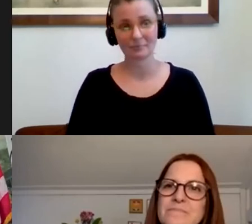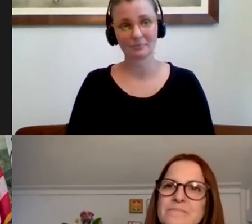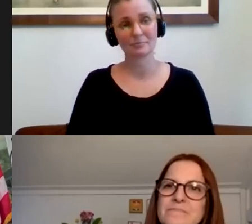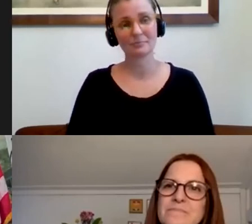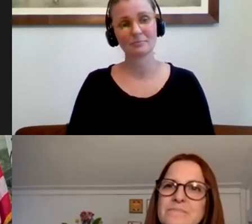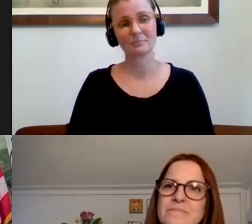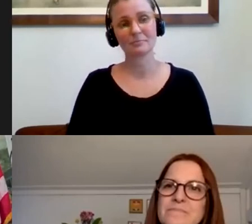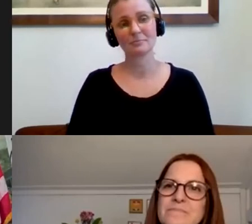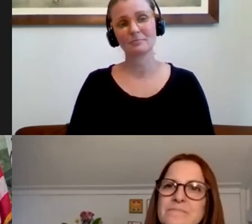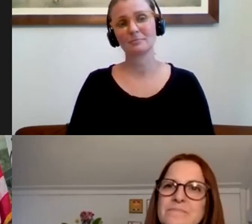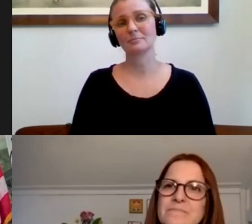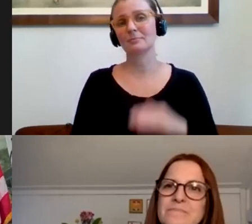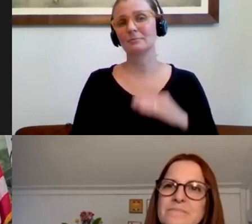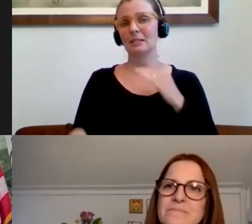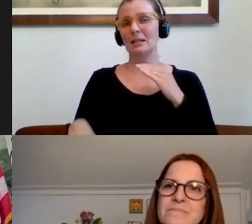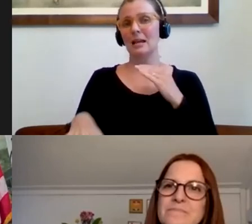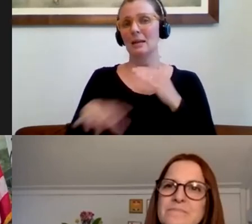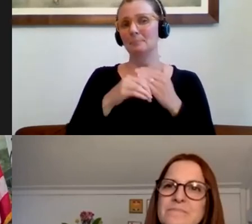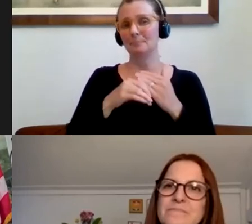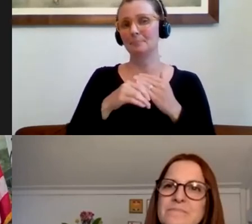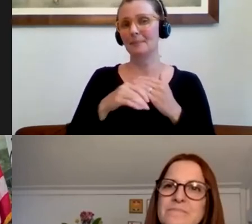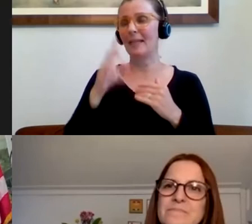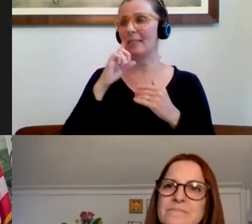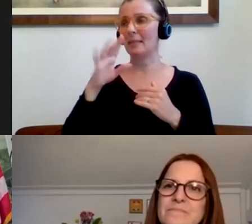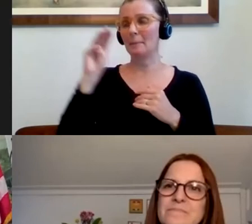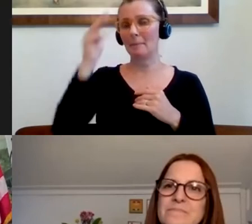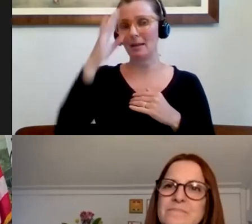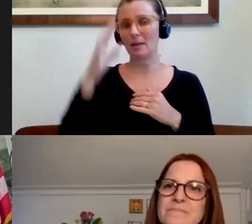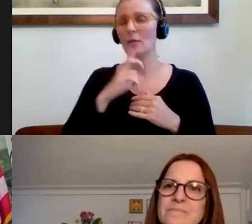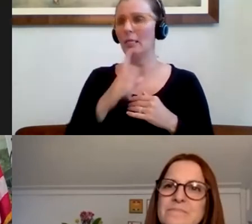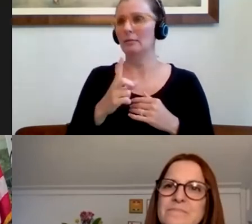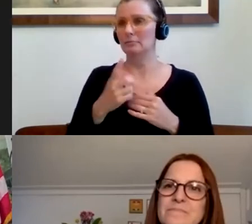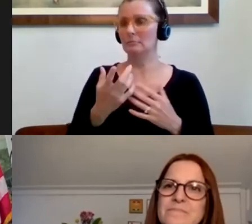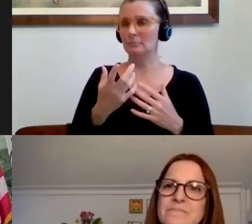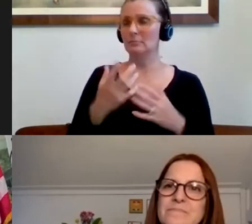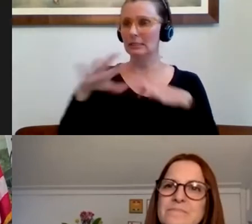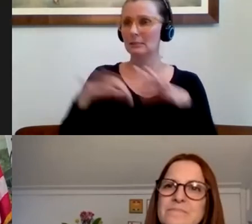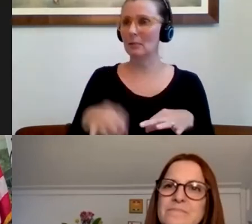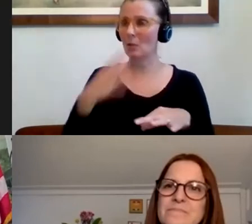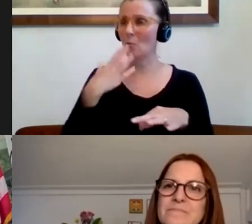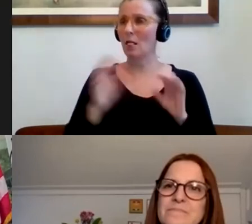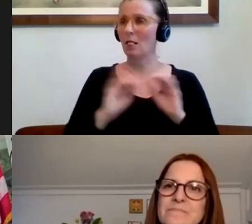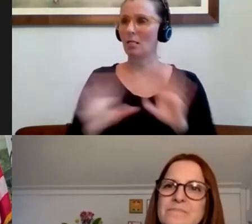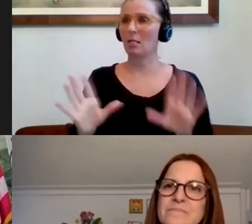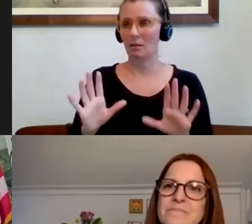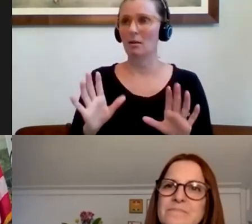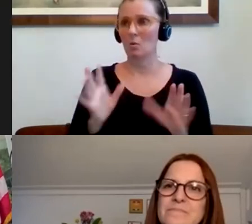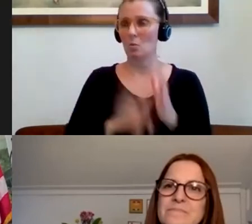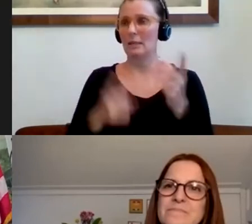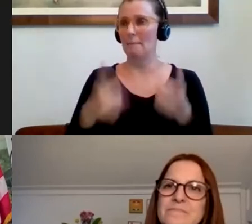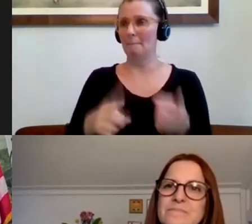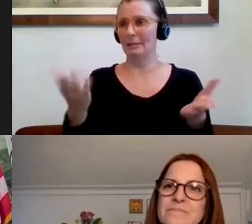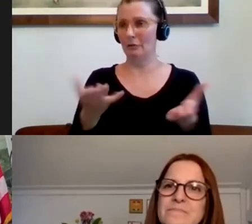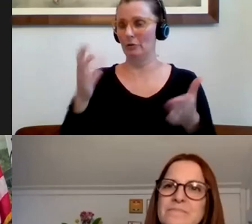add a couple of points. I think the mayor really did a nice job of really laying out what we're doing here within the city itself. And I think that we also have to look at the way